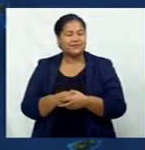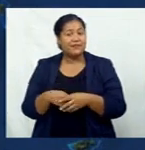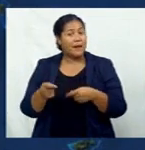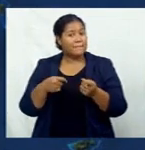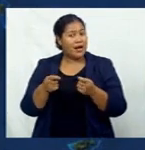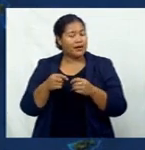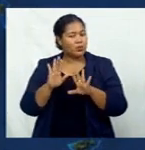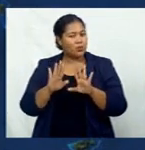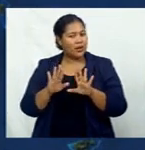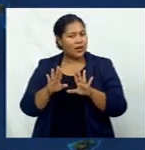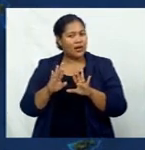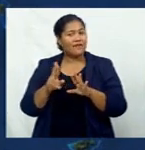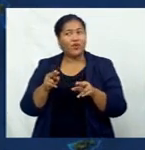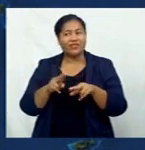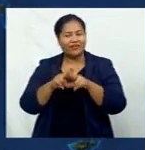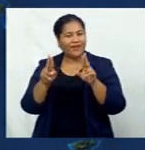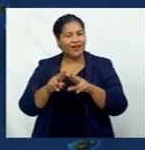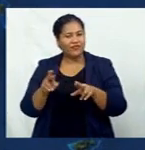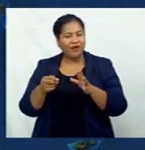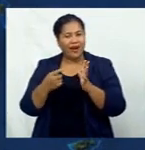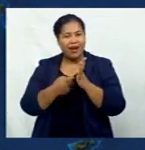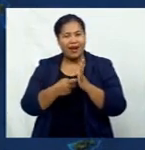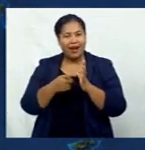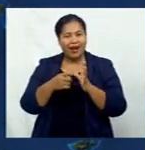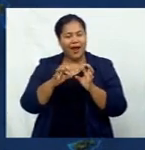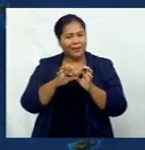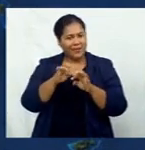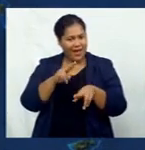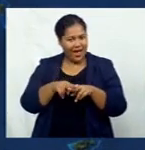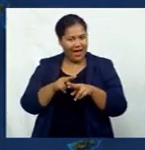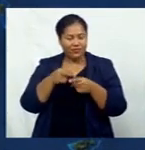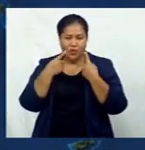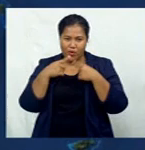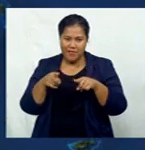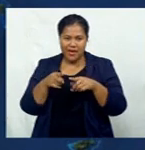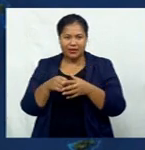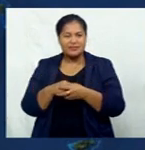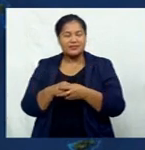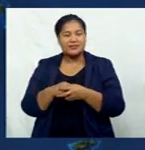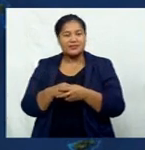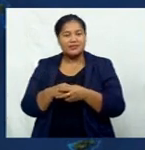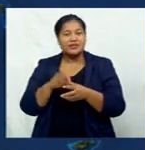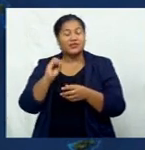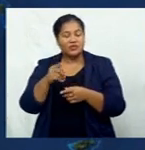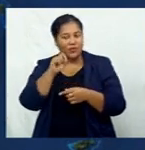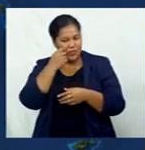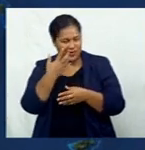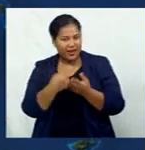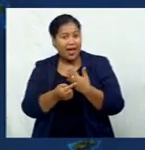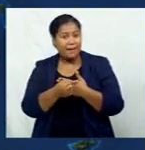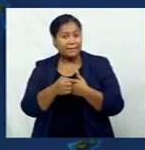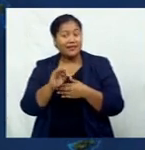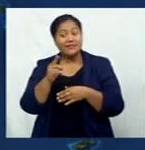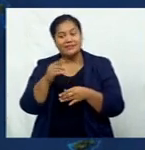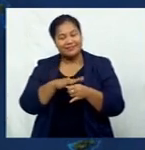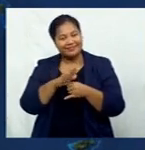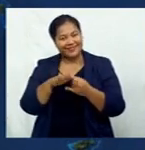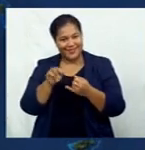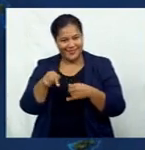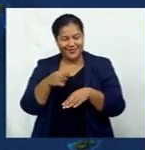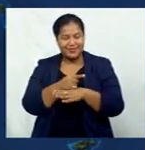awaiting for the Federal Reserve chair's comment on the matter at the Jackson Hole symposium, which will take place by the end of this week.